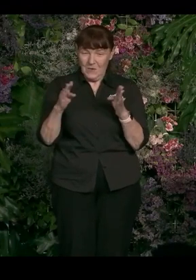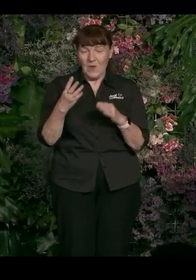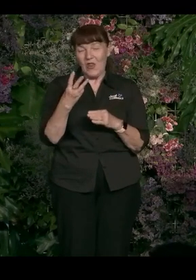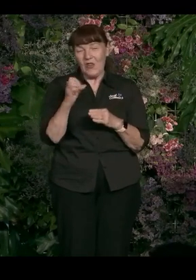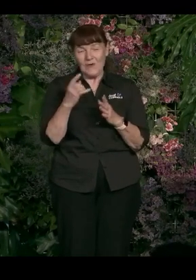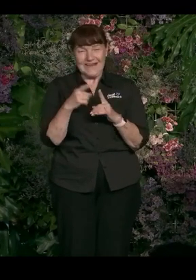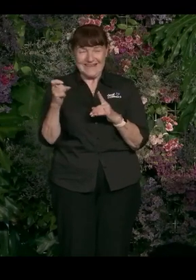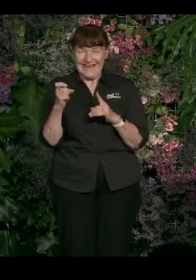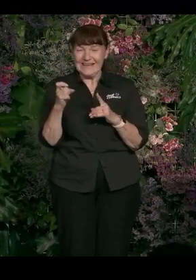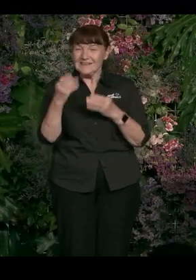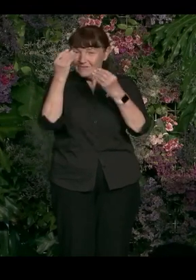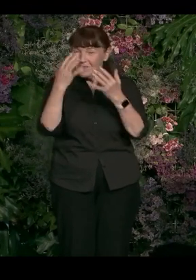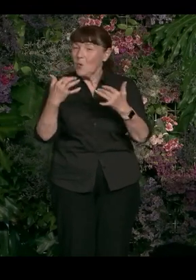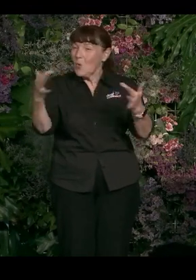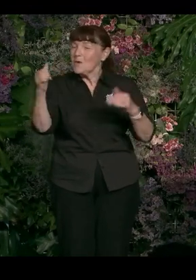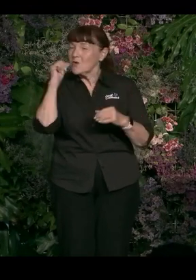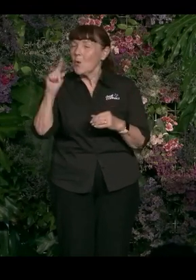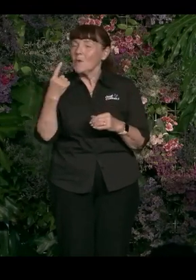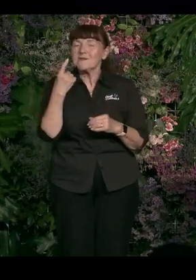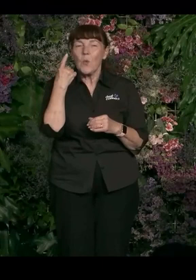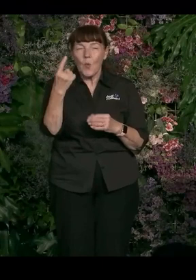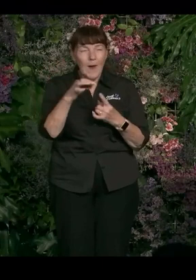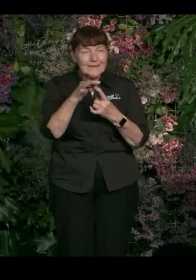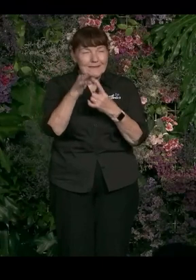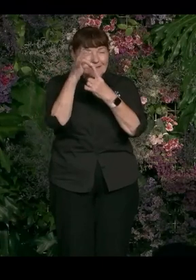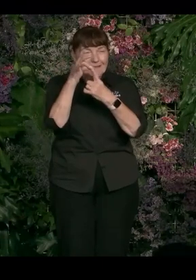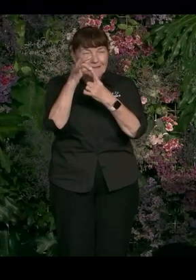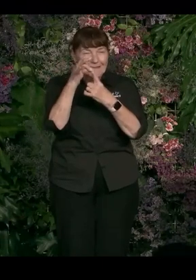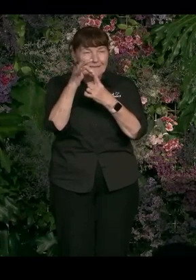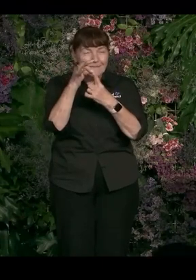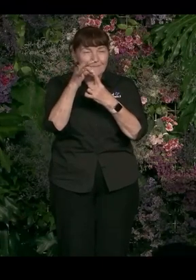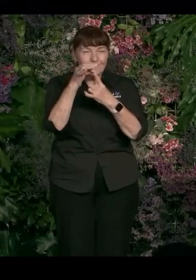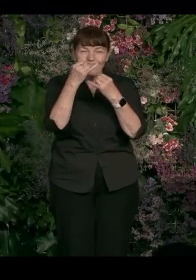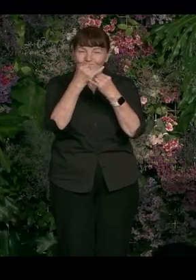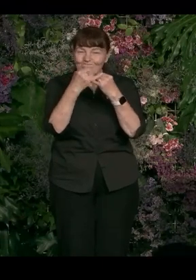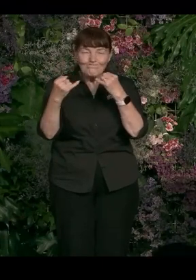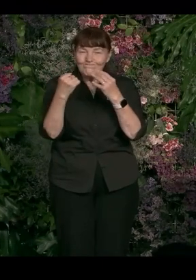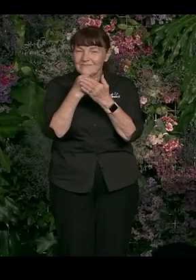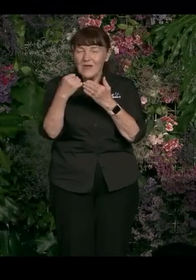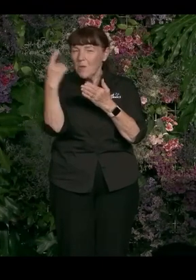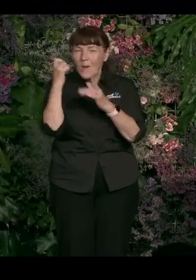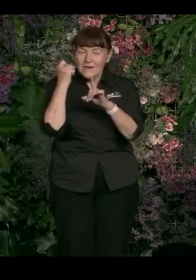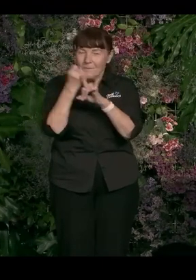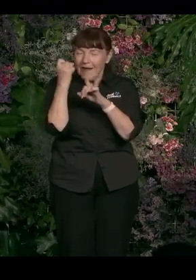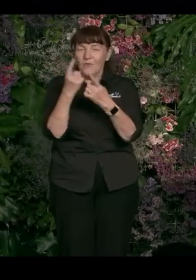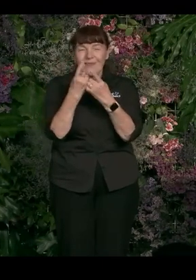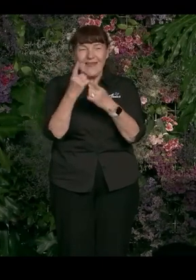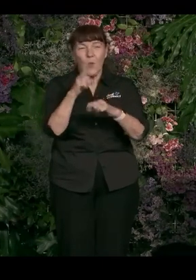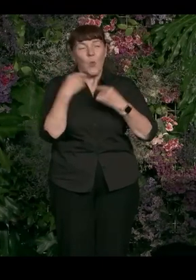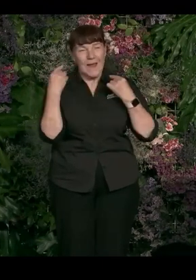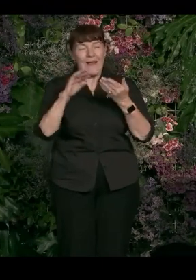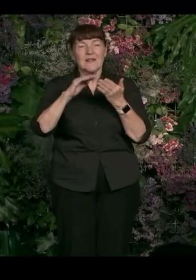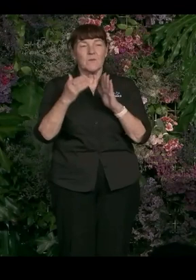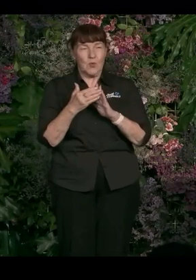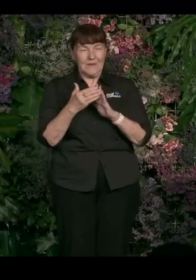audience know what you think the one biggest, most impactful thing that we, as a